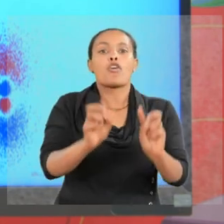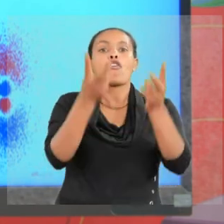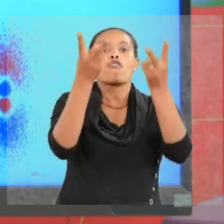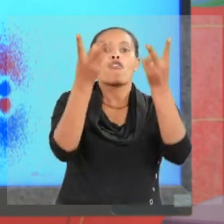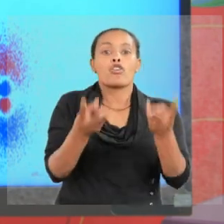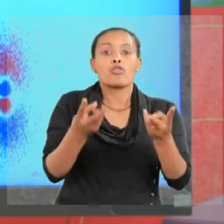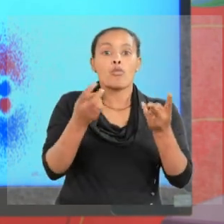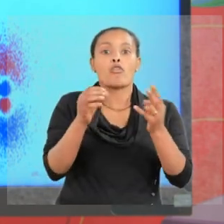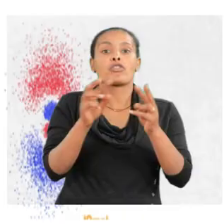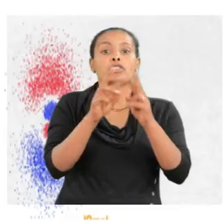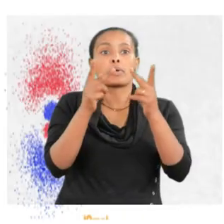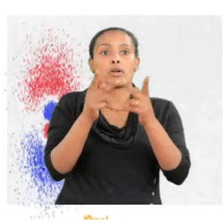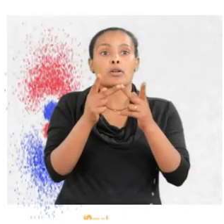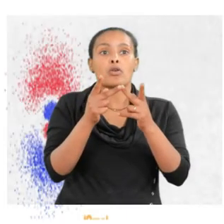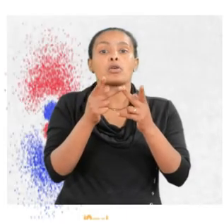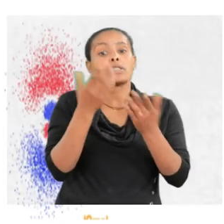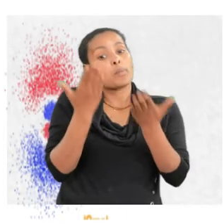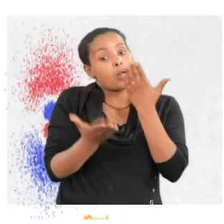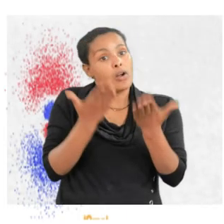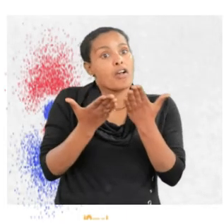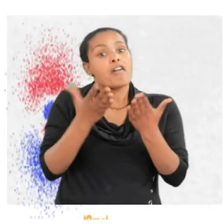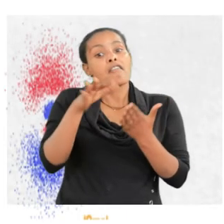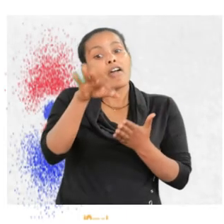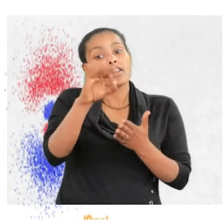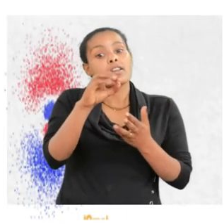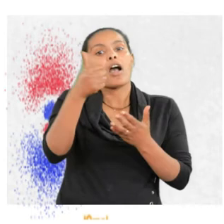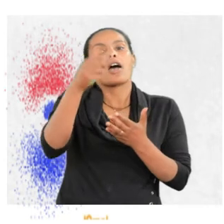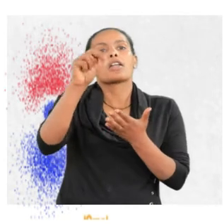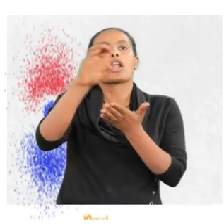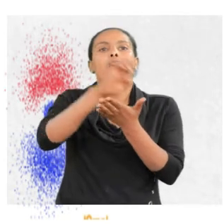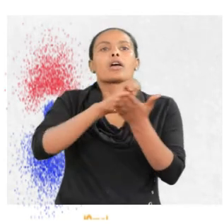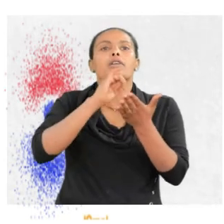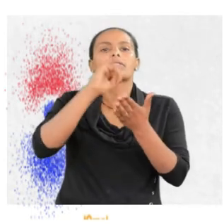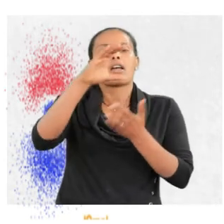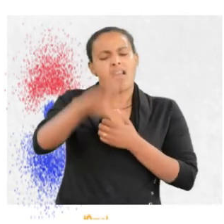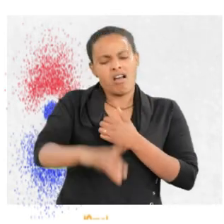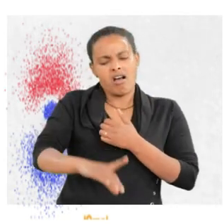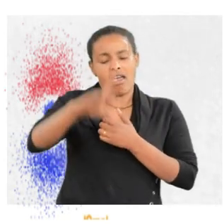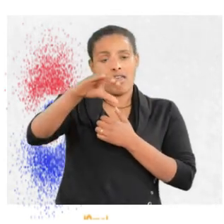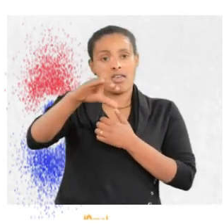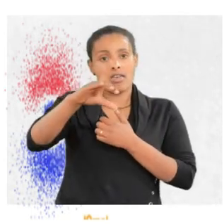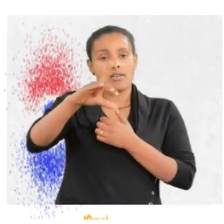space where the probability of finding an electron is high.